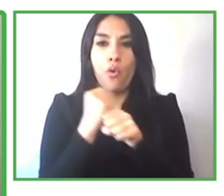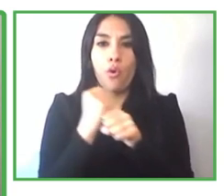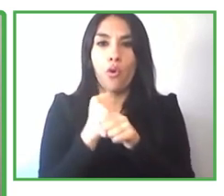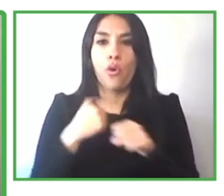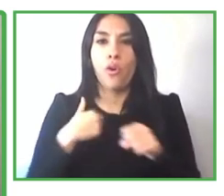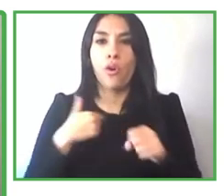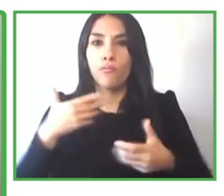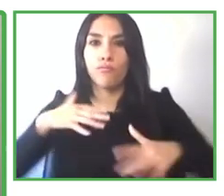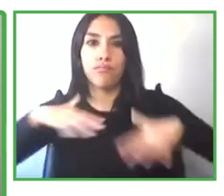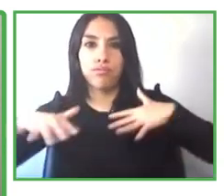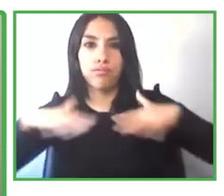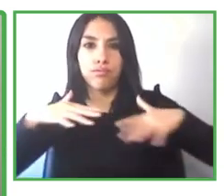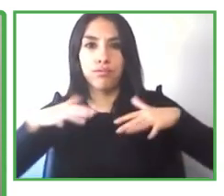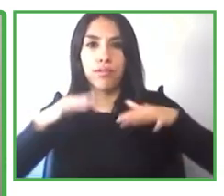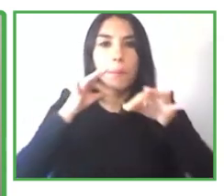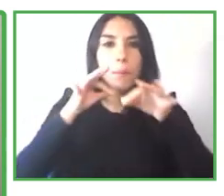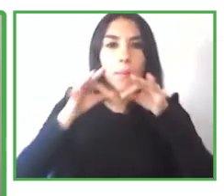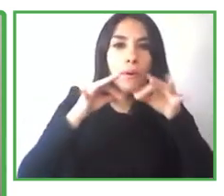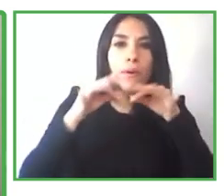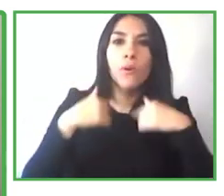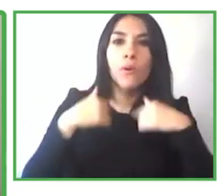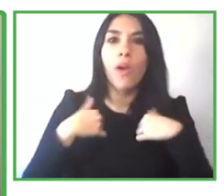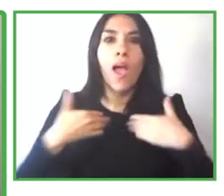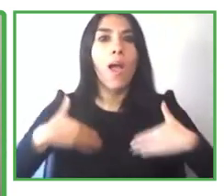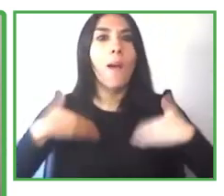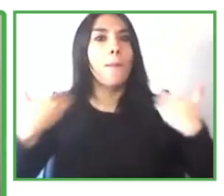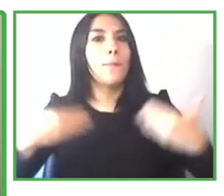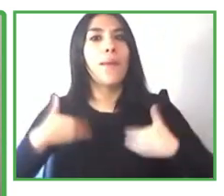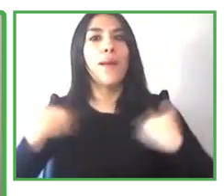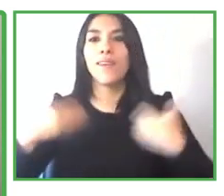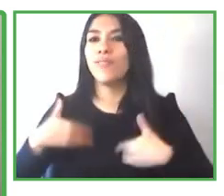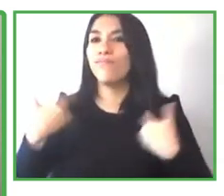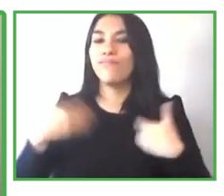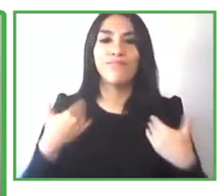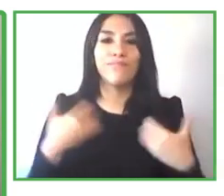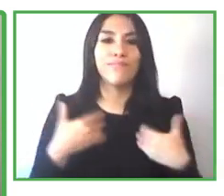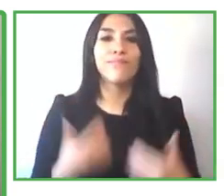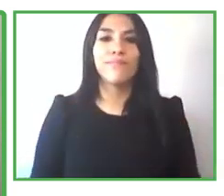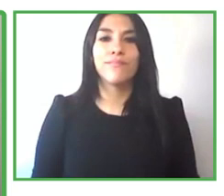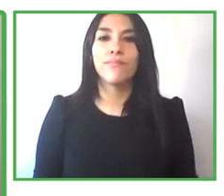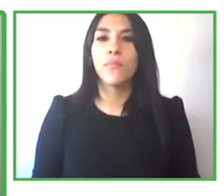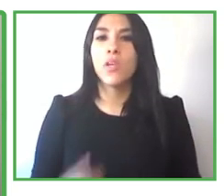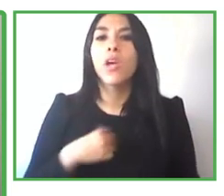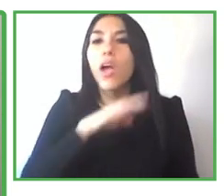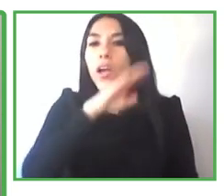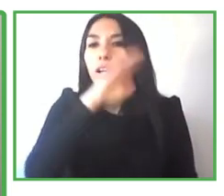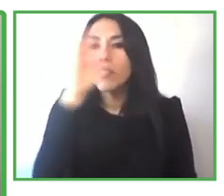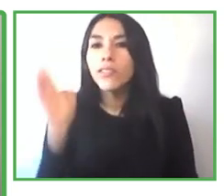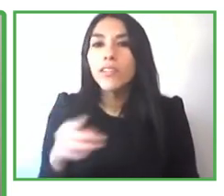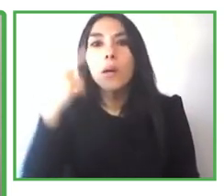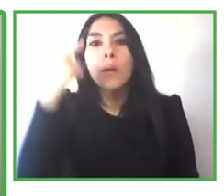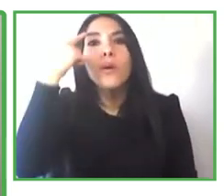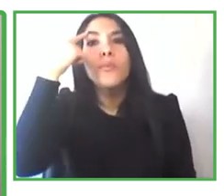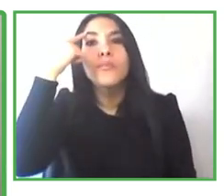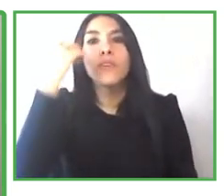imagined what would have happened like um my legs were like jelly when i got them told i made permanent